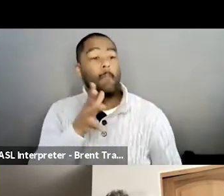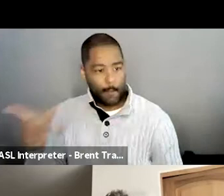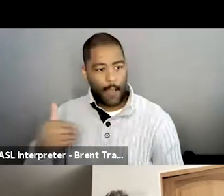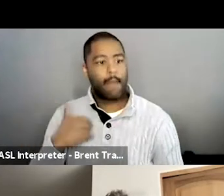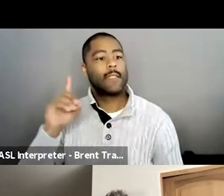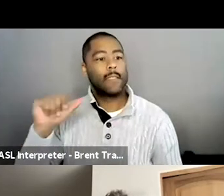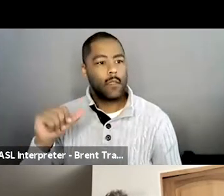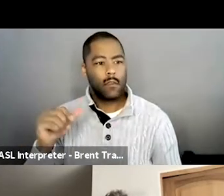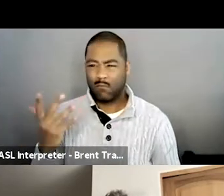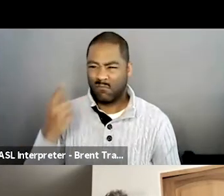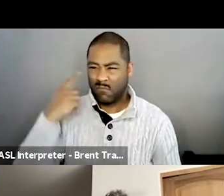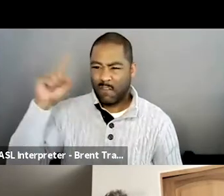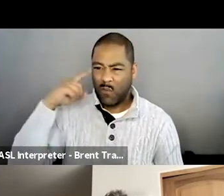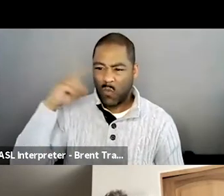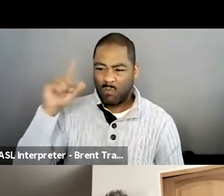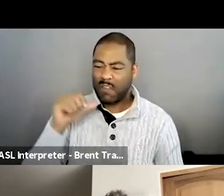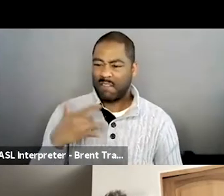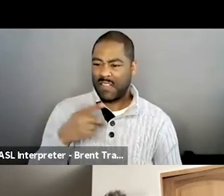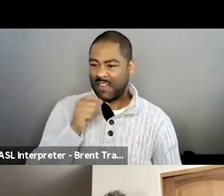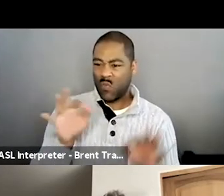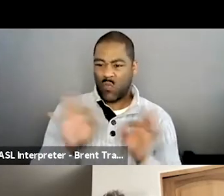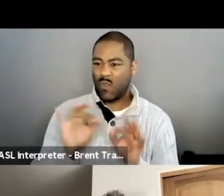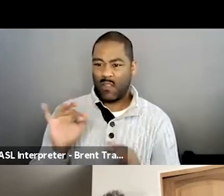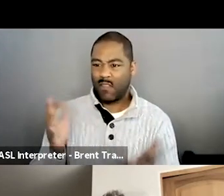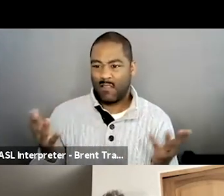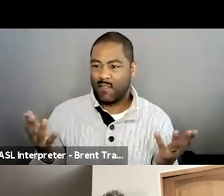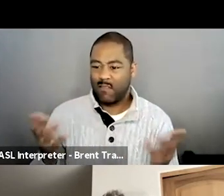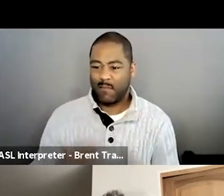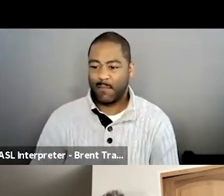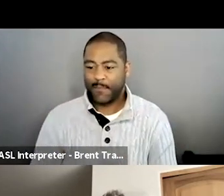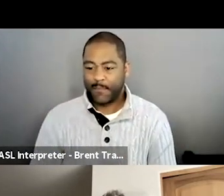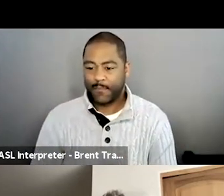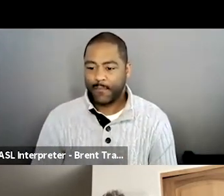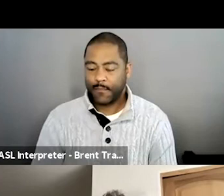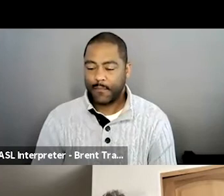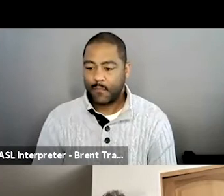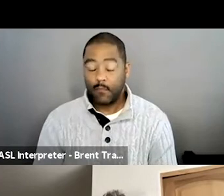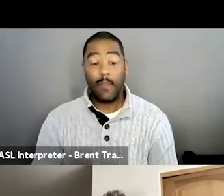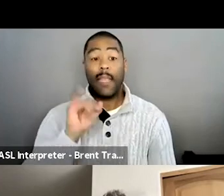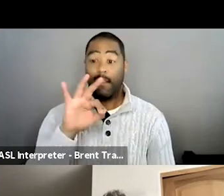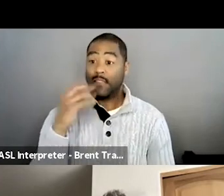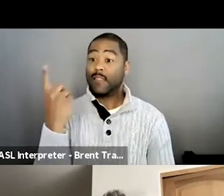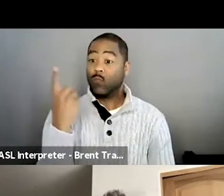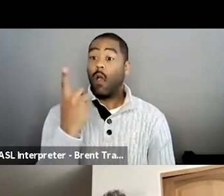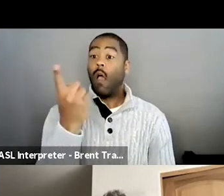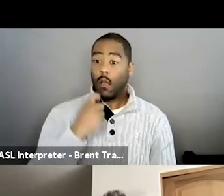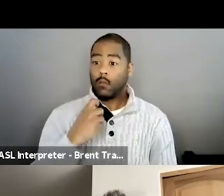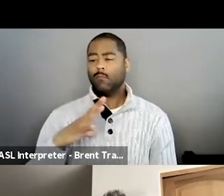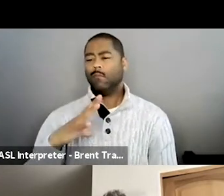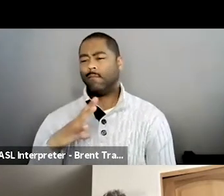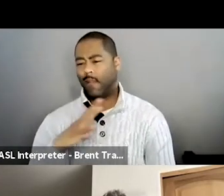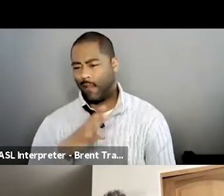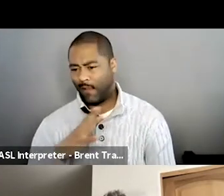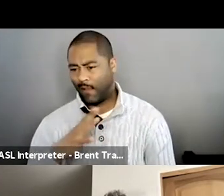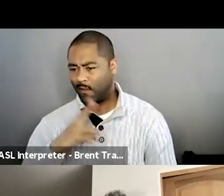knew that it didn't change the matter of the fact in a sense where if someone asked me, no problem, I would easily tell